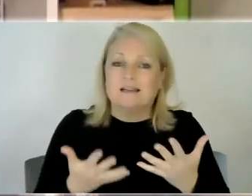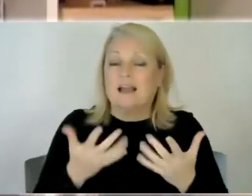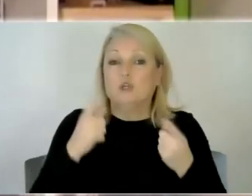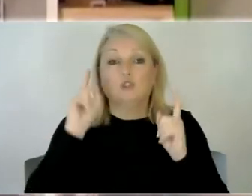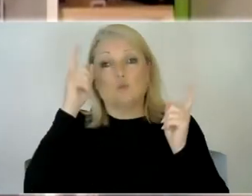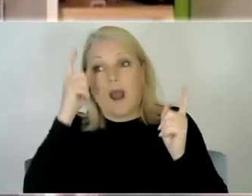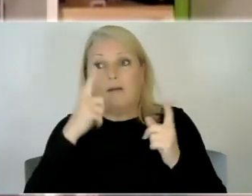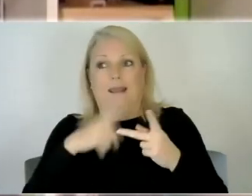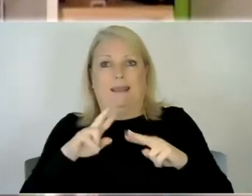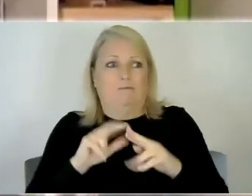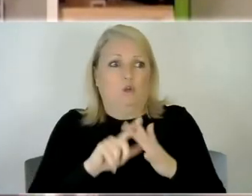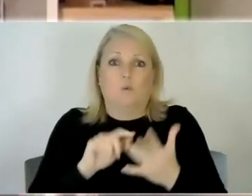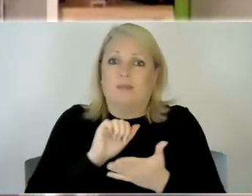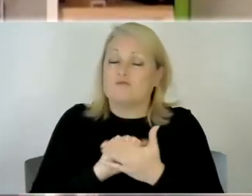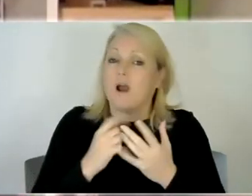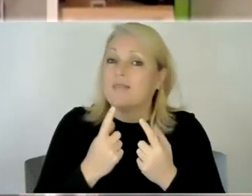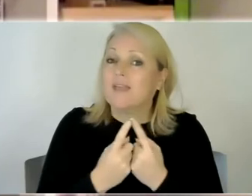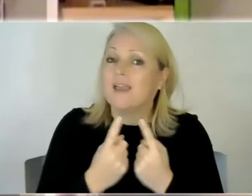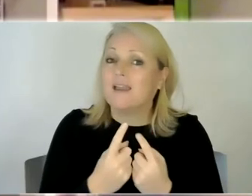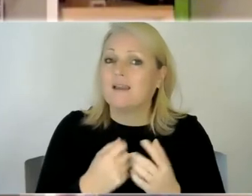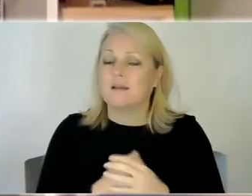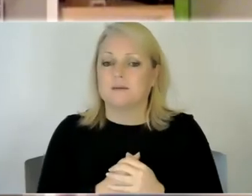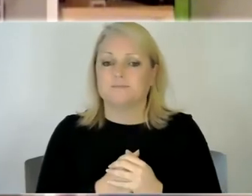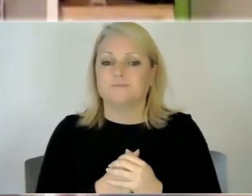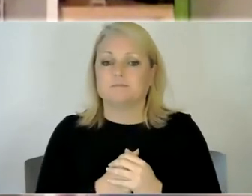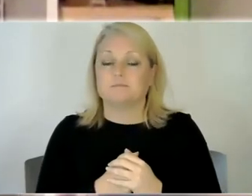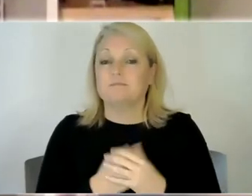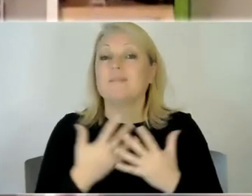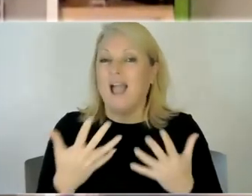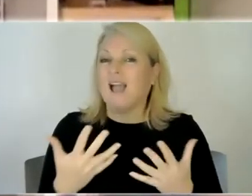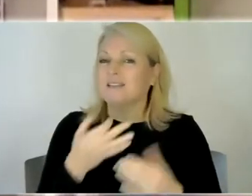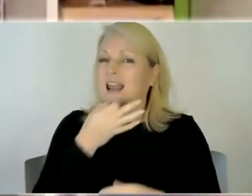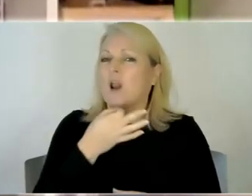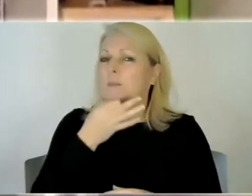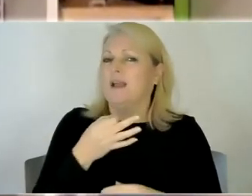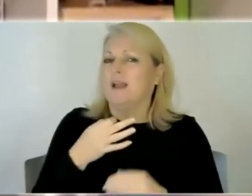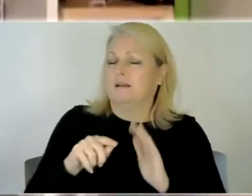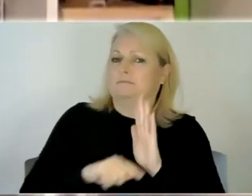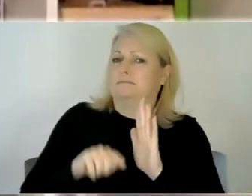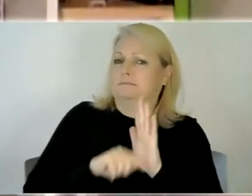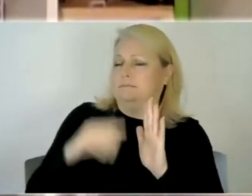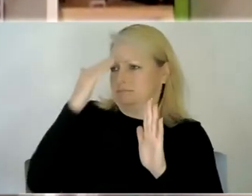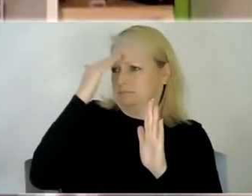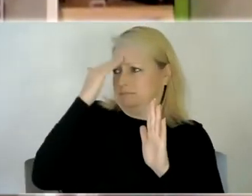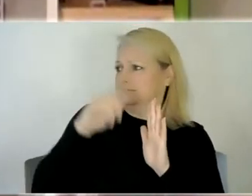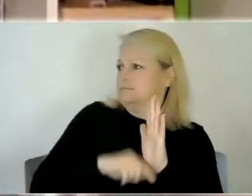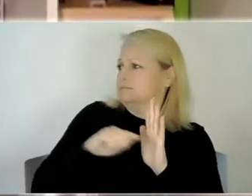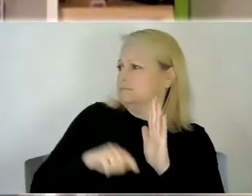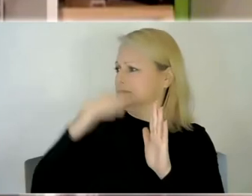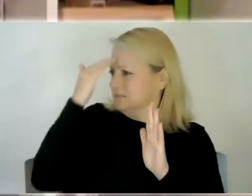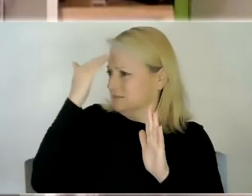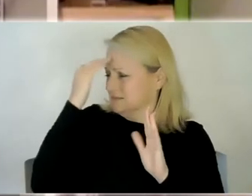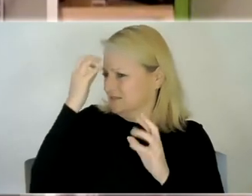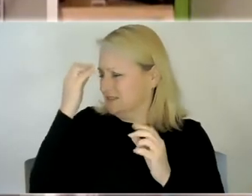done the right thing and i think that can can eat away at you at times and and and make you just